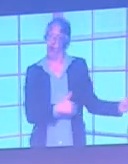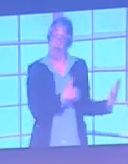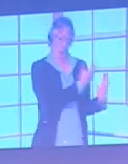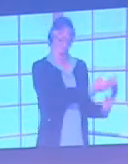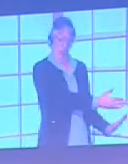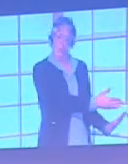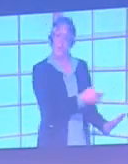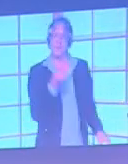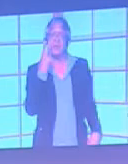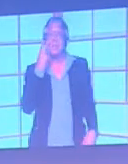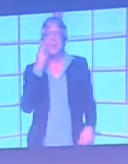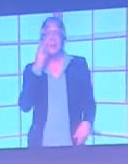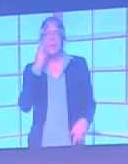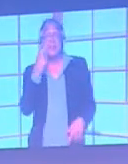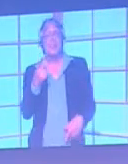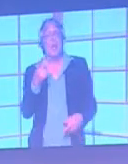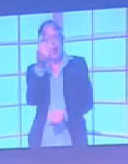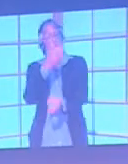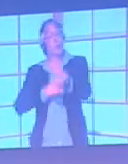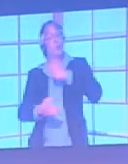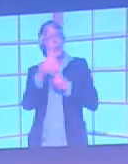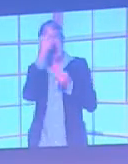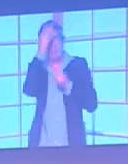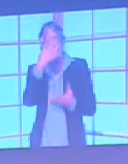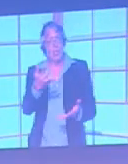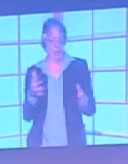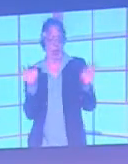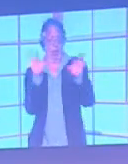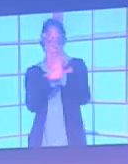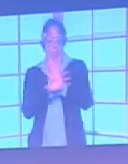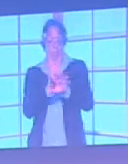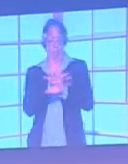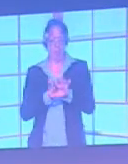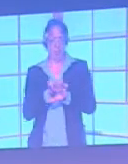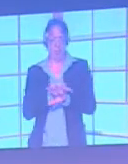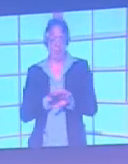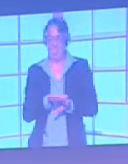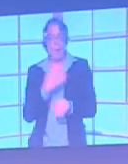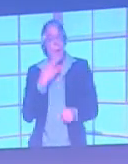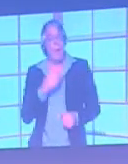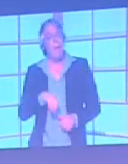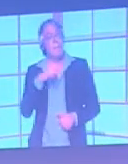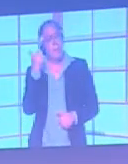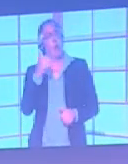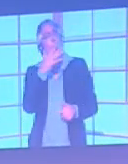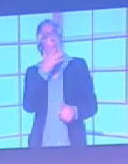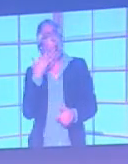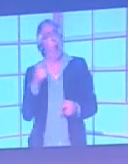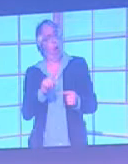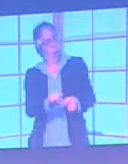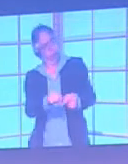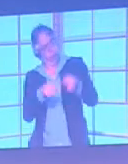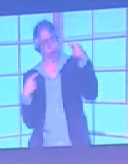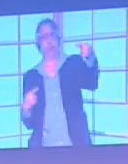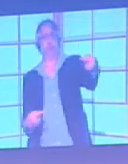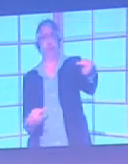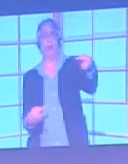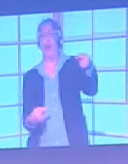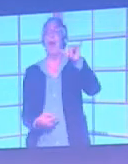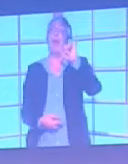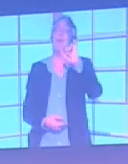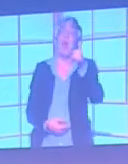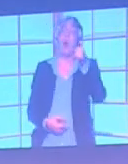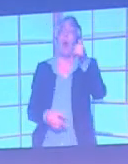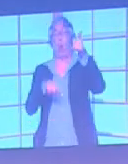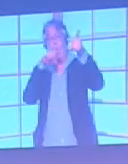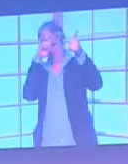that the substitution information would be a lot clearer if the text was written in a high contrast colour such as black against yellow. Because